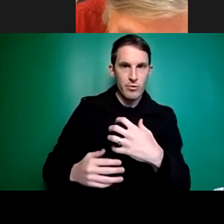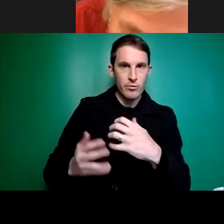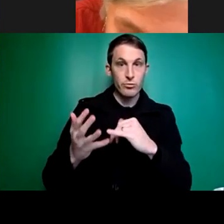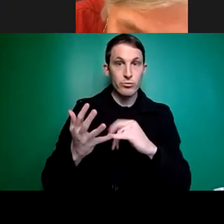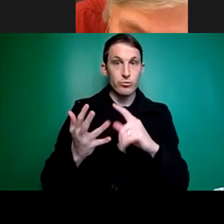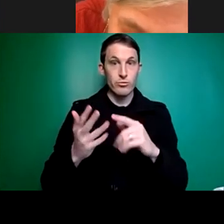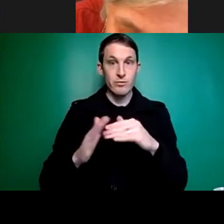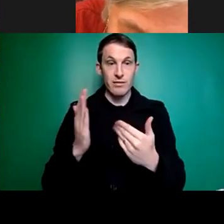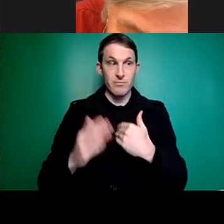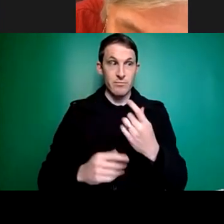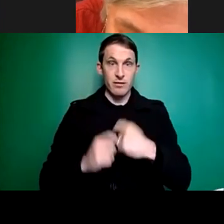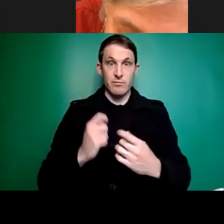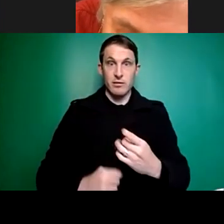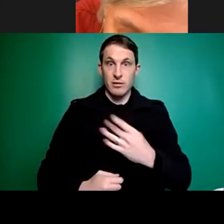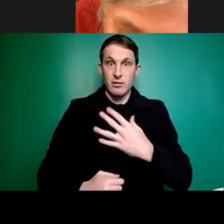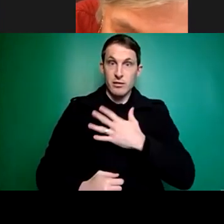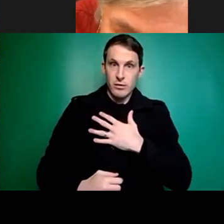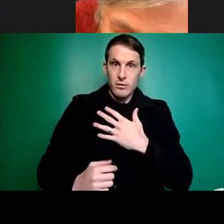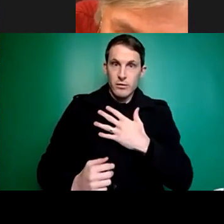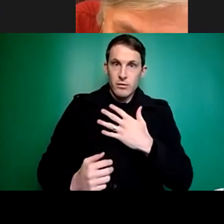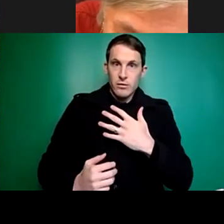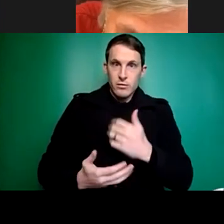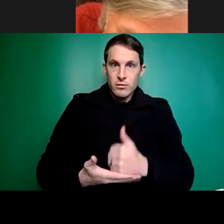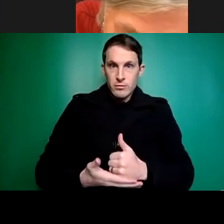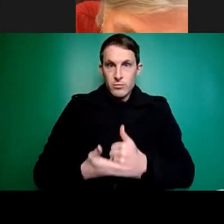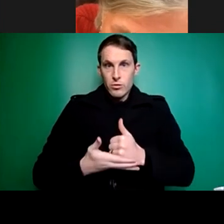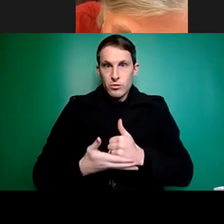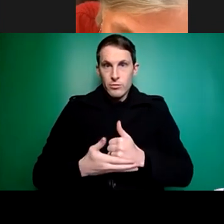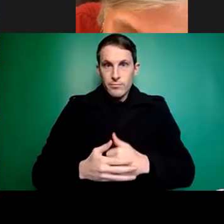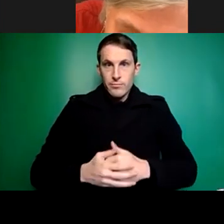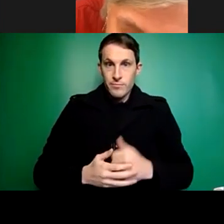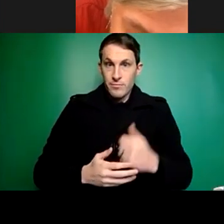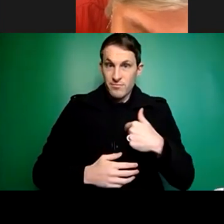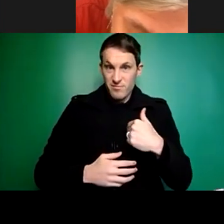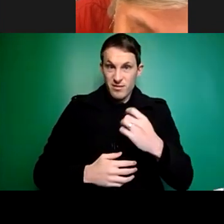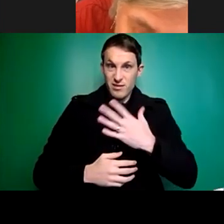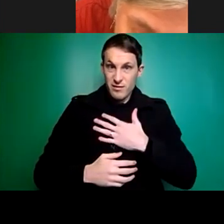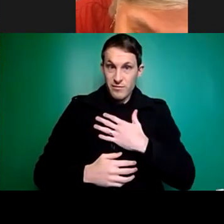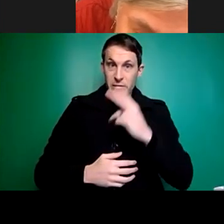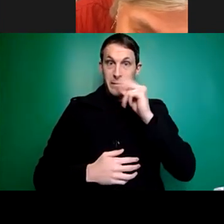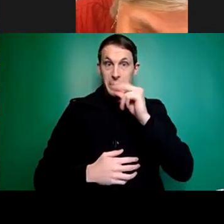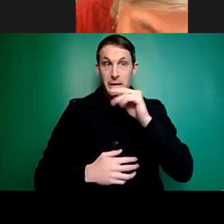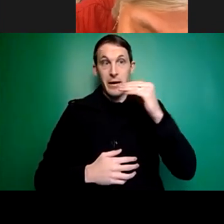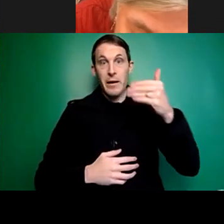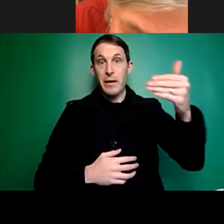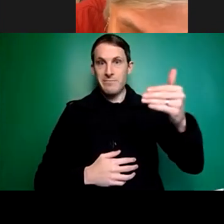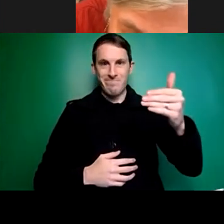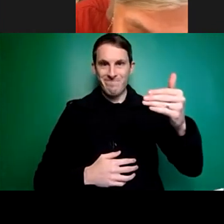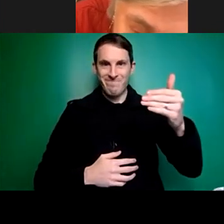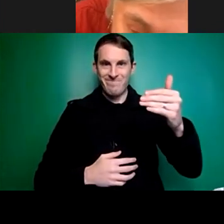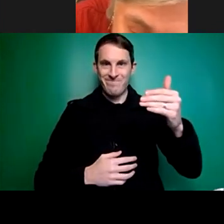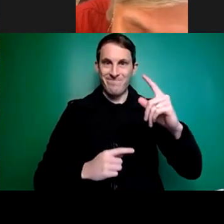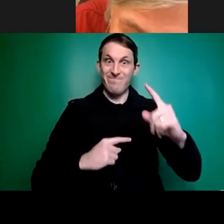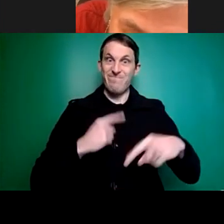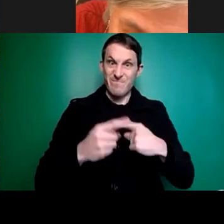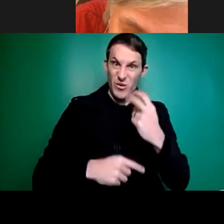on my own and you know, I'm not getting any younger and certainly that's a silly thing to say, you know,